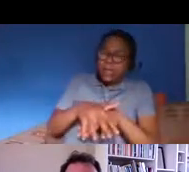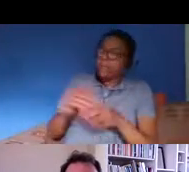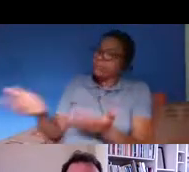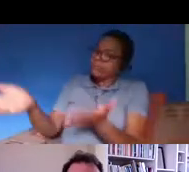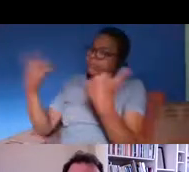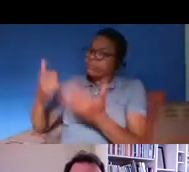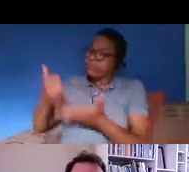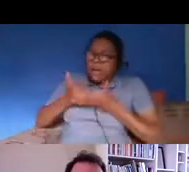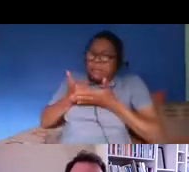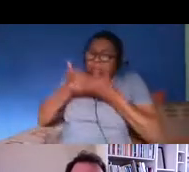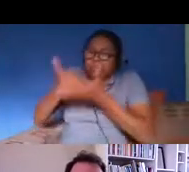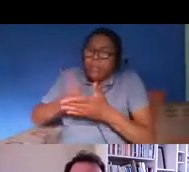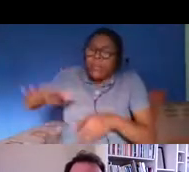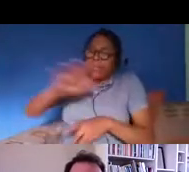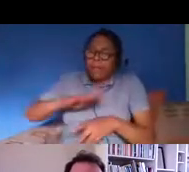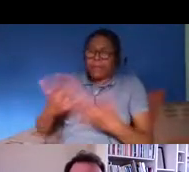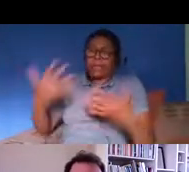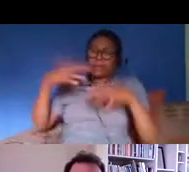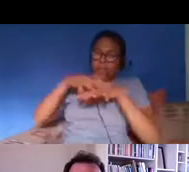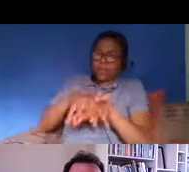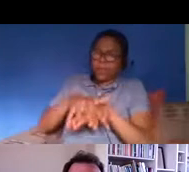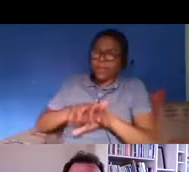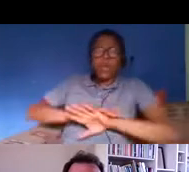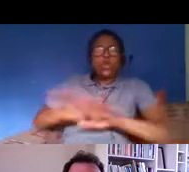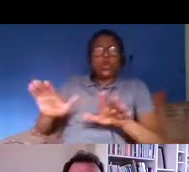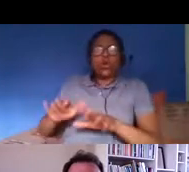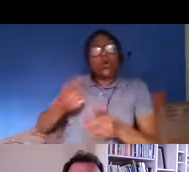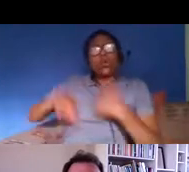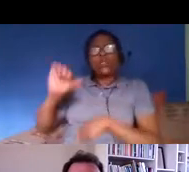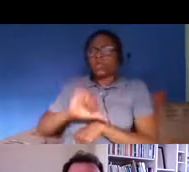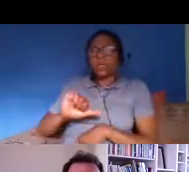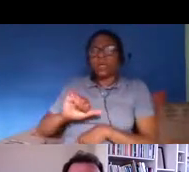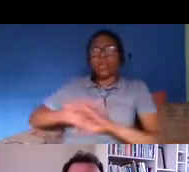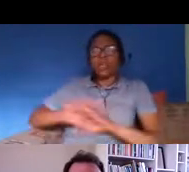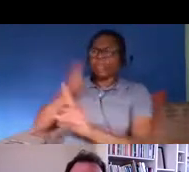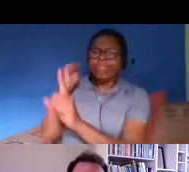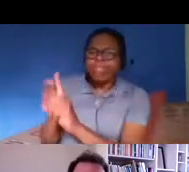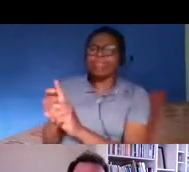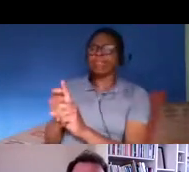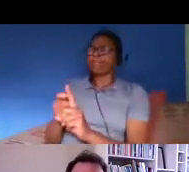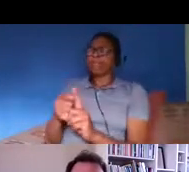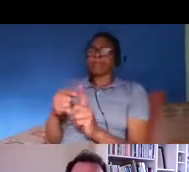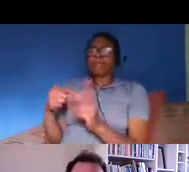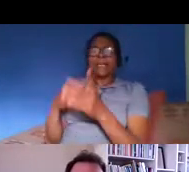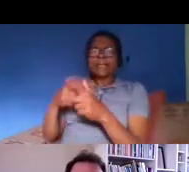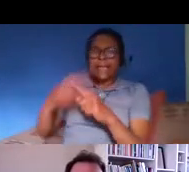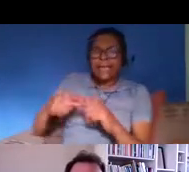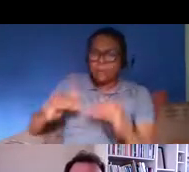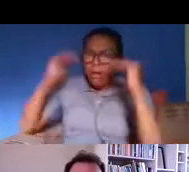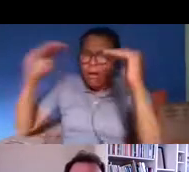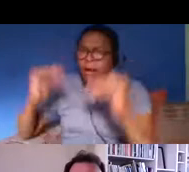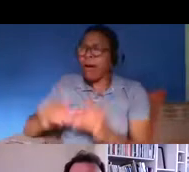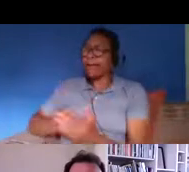themselves instead of crippling them with um double taxation very high immigration fees and subjecting to all of this additional